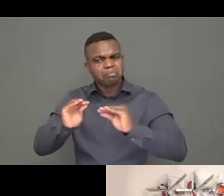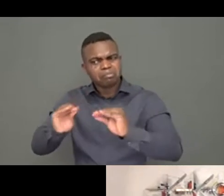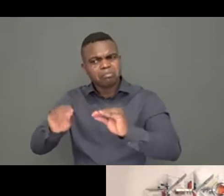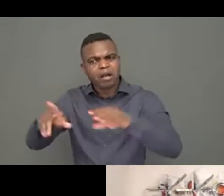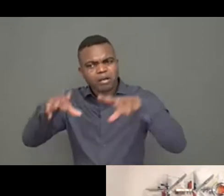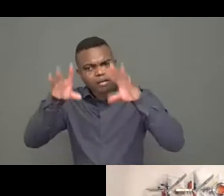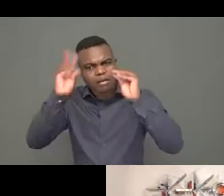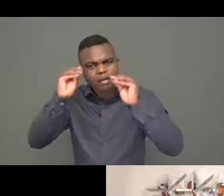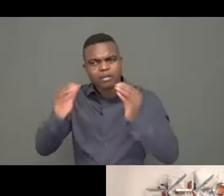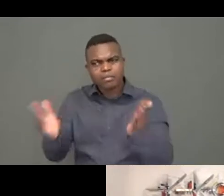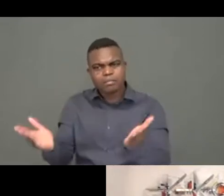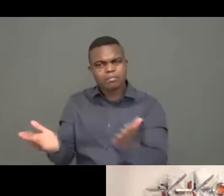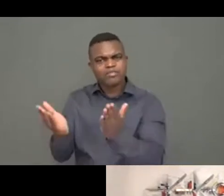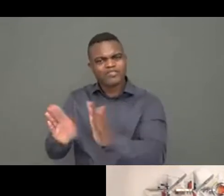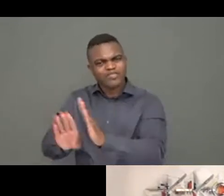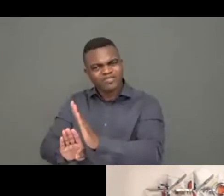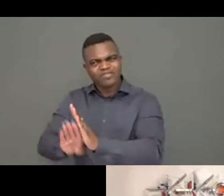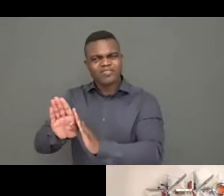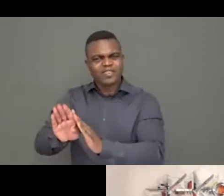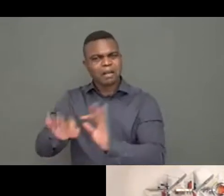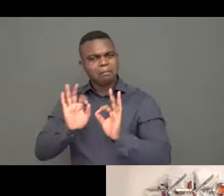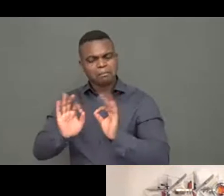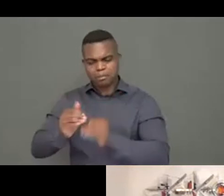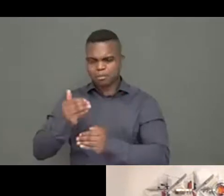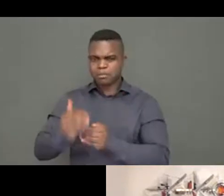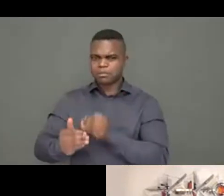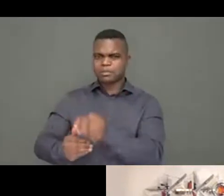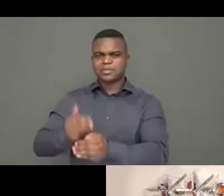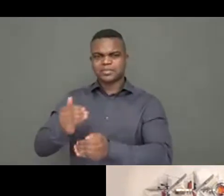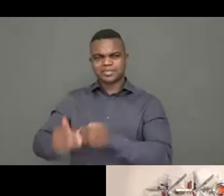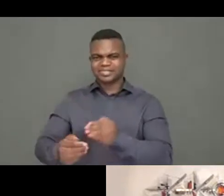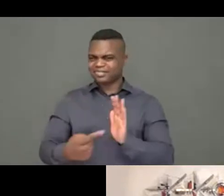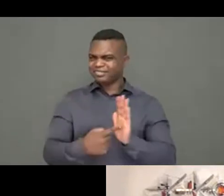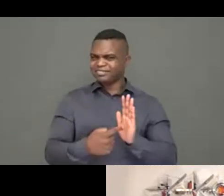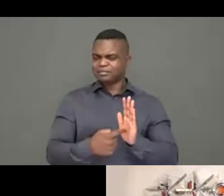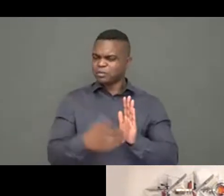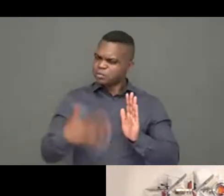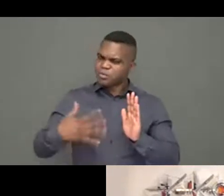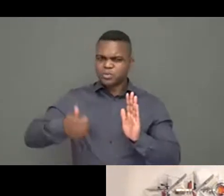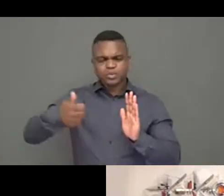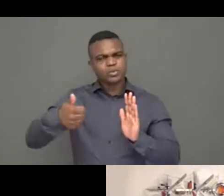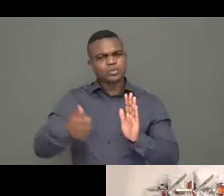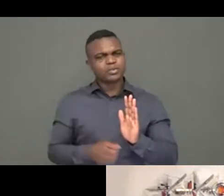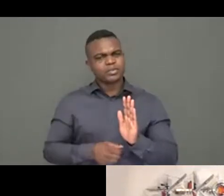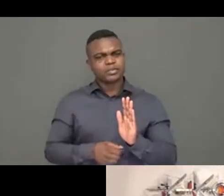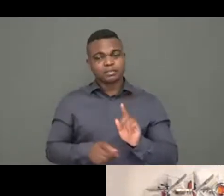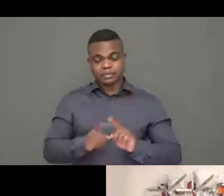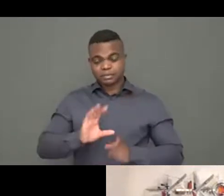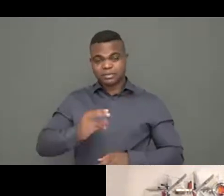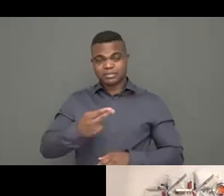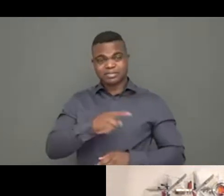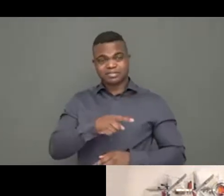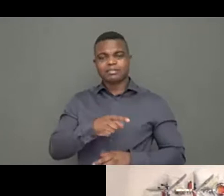and what will achieving verification do for the organization and for the people we're trying to help? Now,